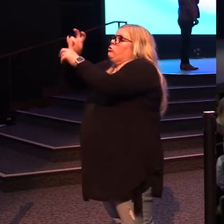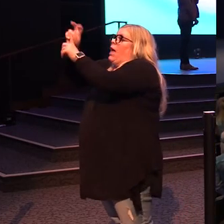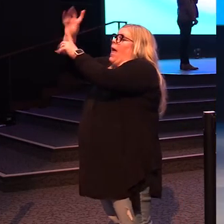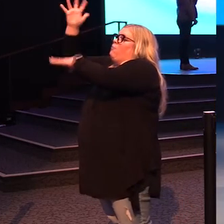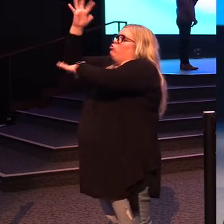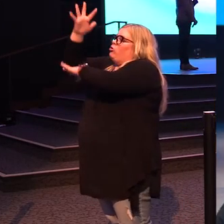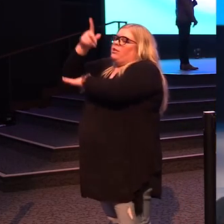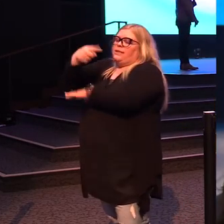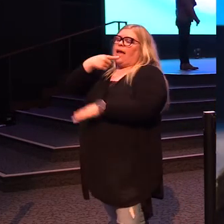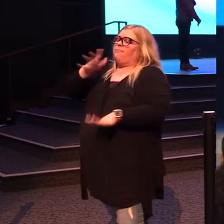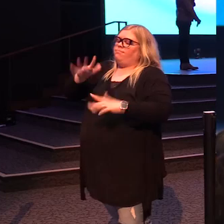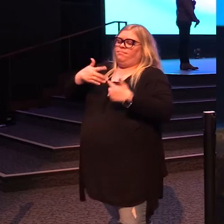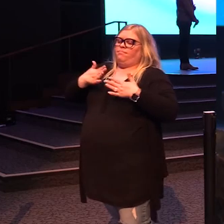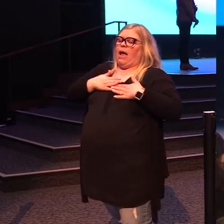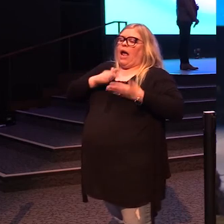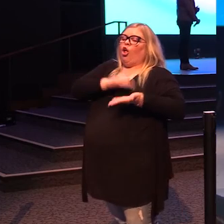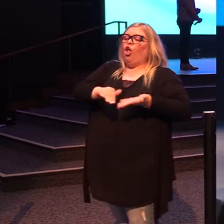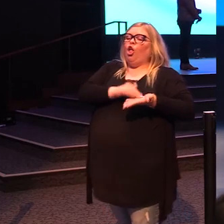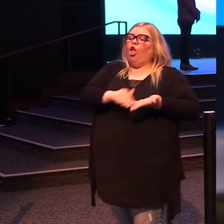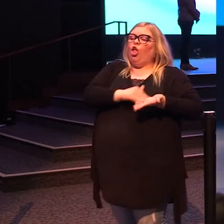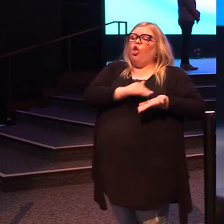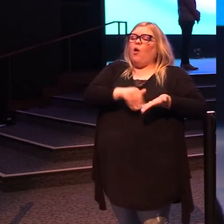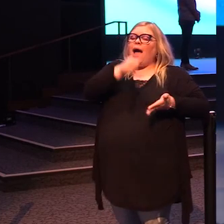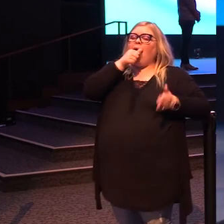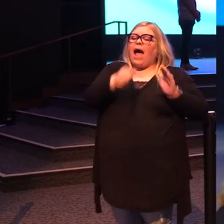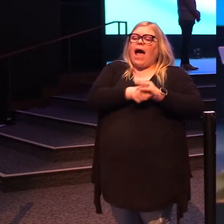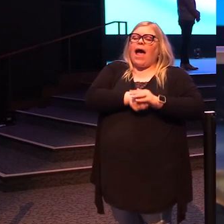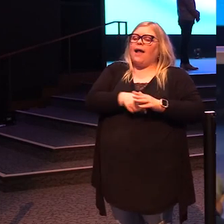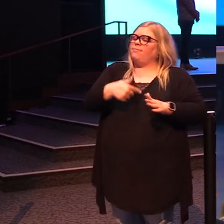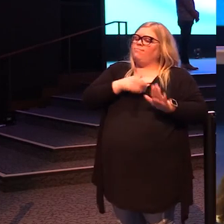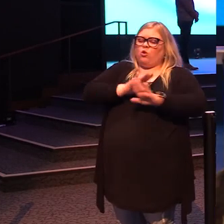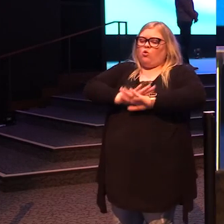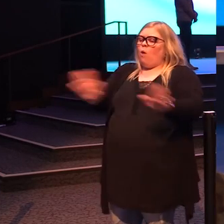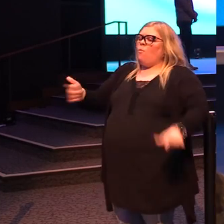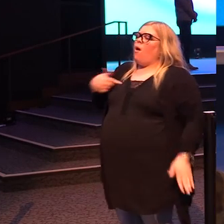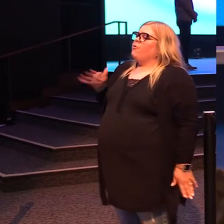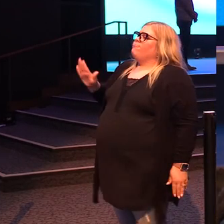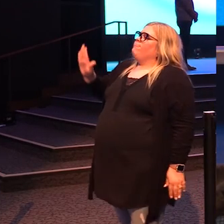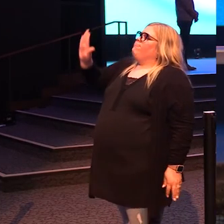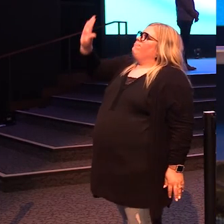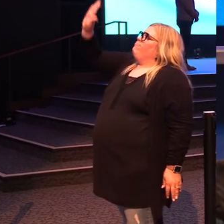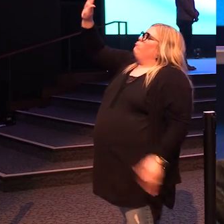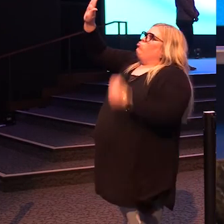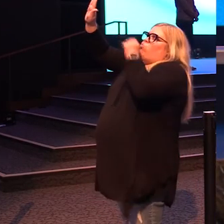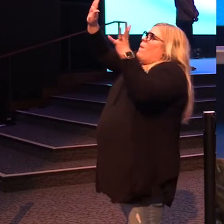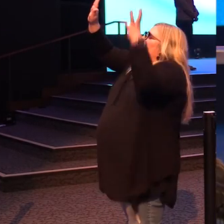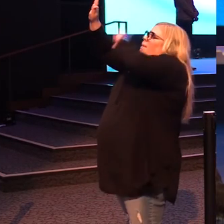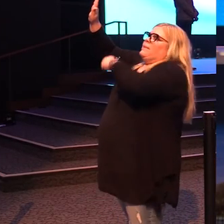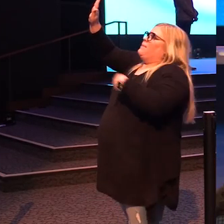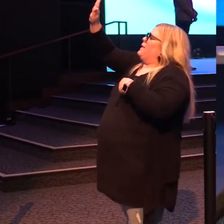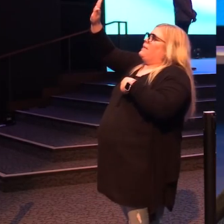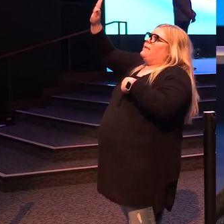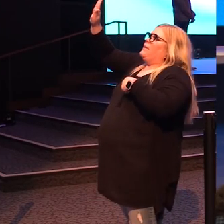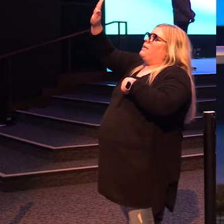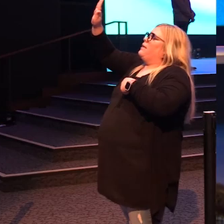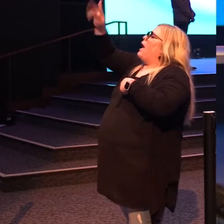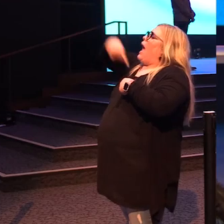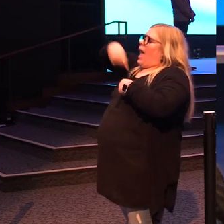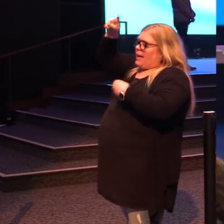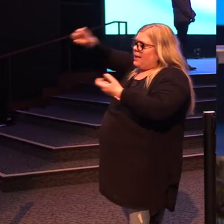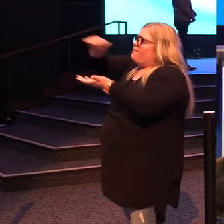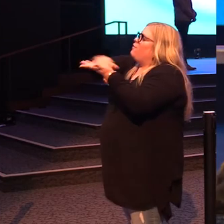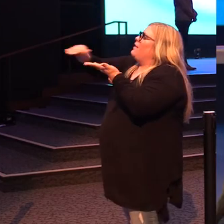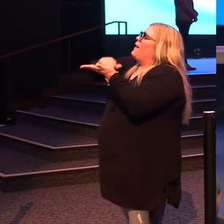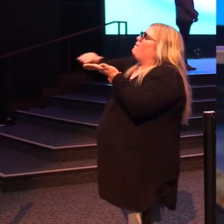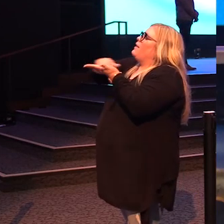tree. It's me pushing past my excuse. It's me saying today, don't pass me by. I need forgiveness. I